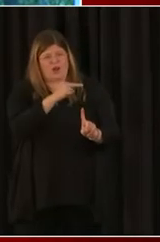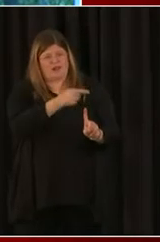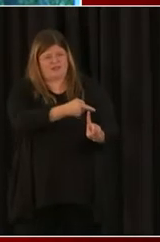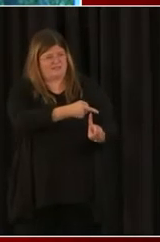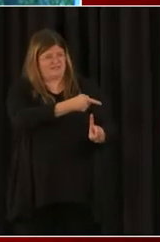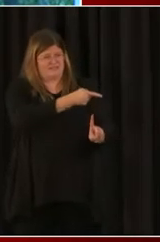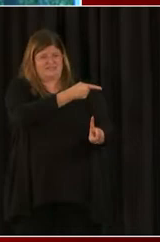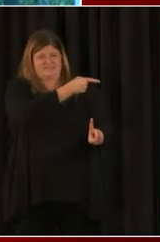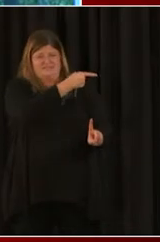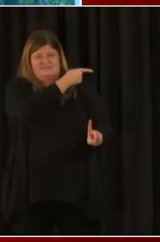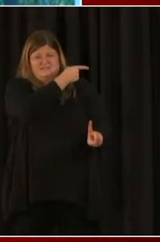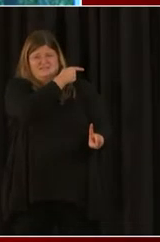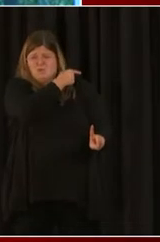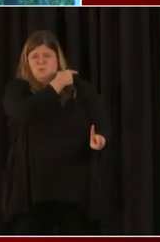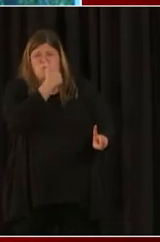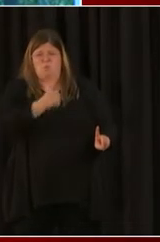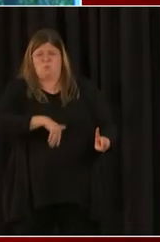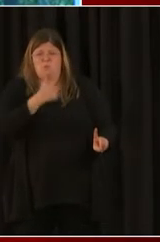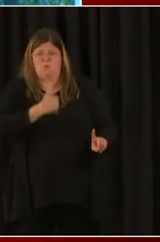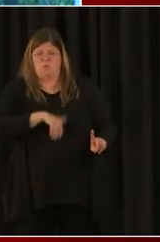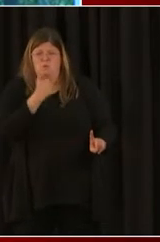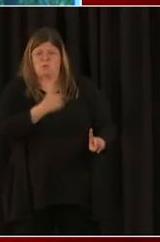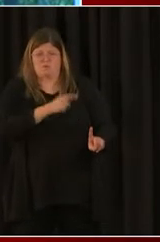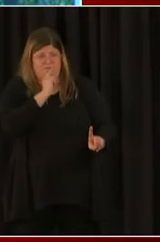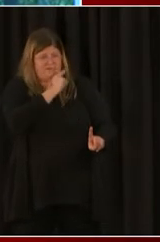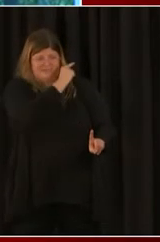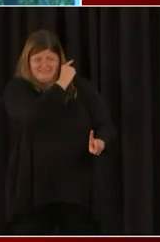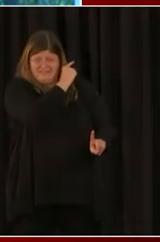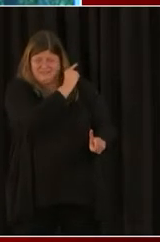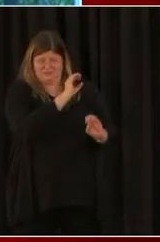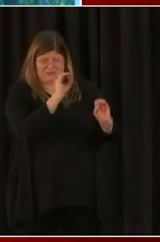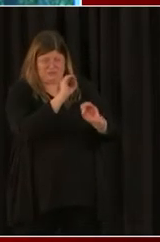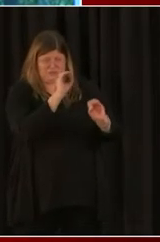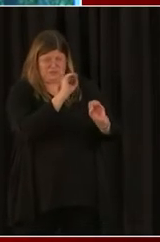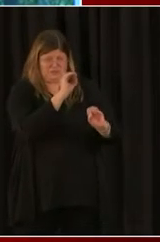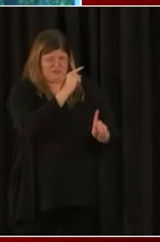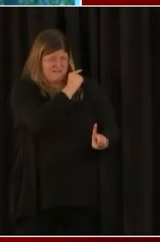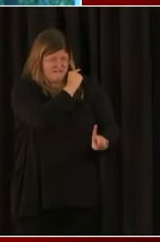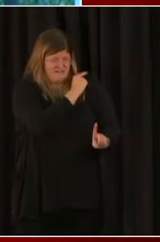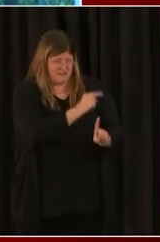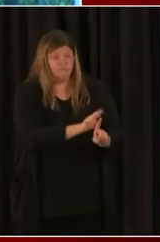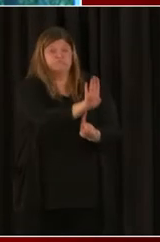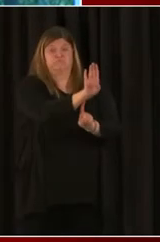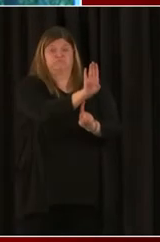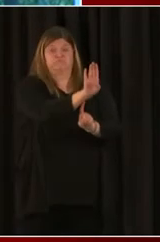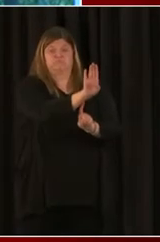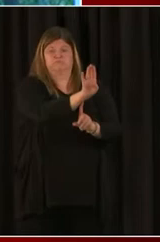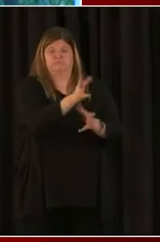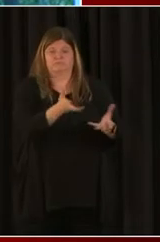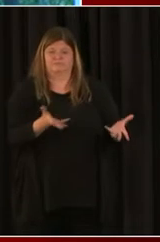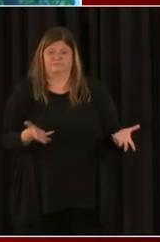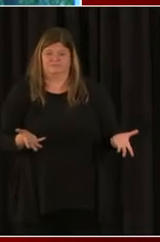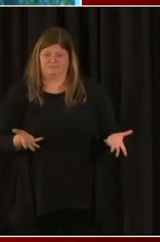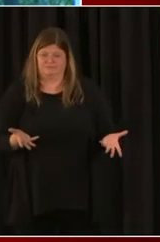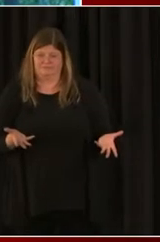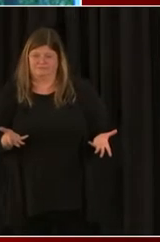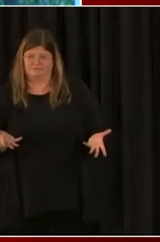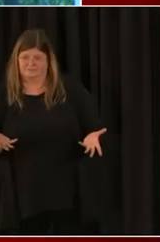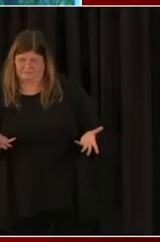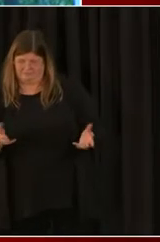That's why I use September 30th. You can use that September 30th timeframe. And I'm sure between September 30th of 2019